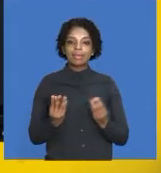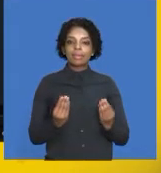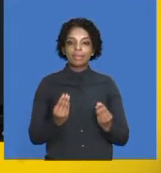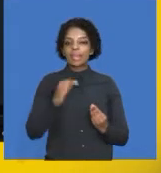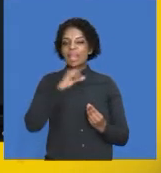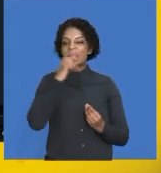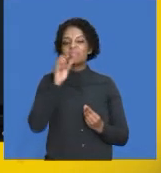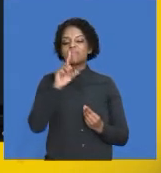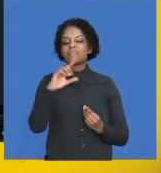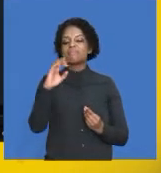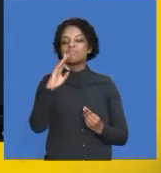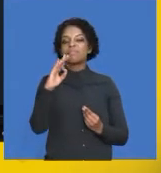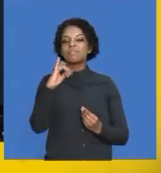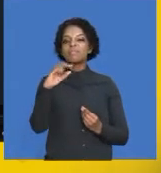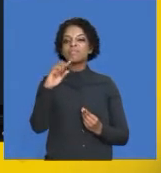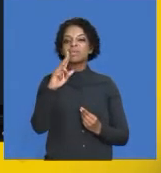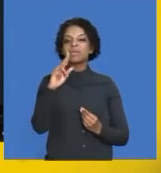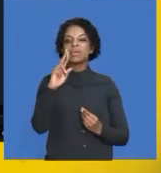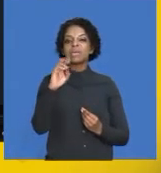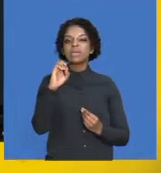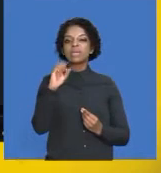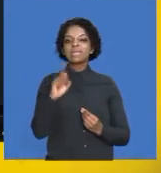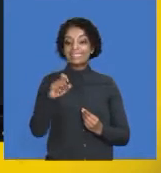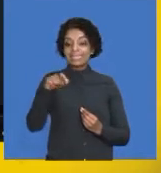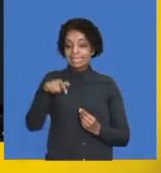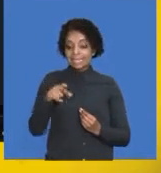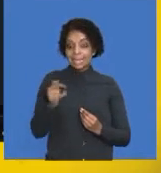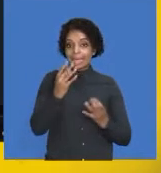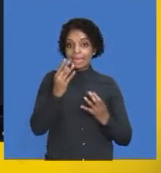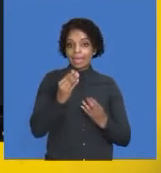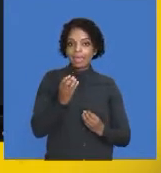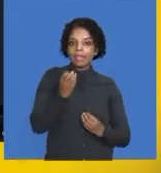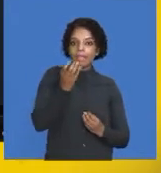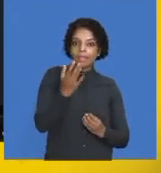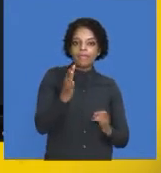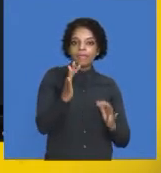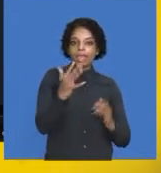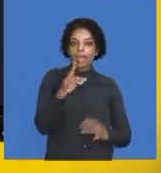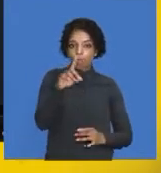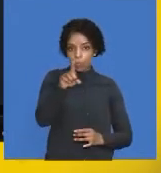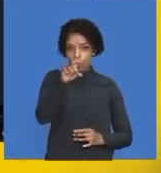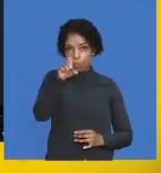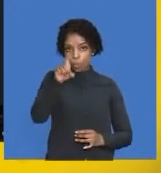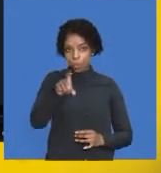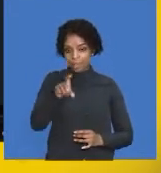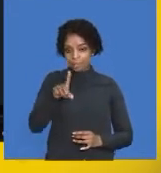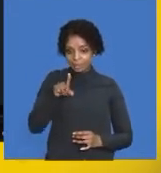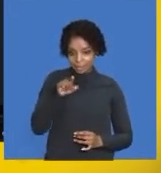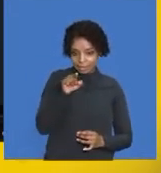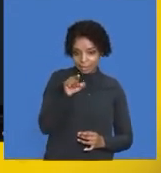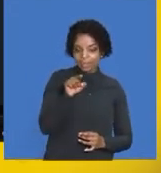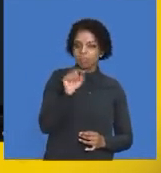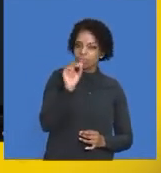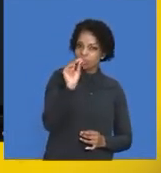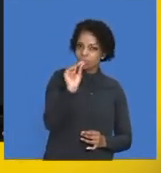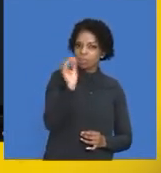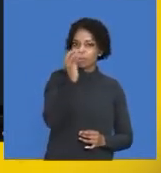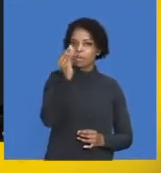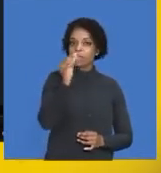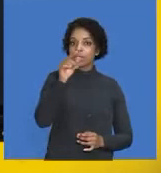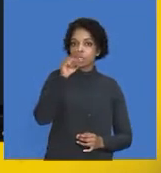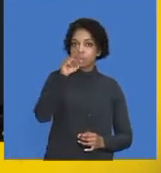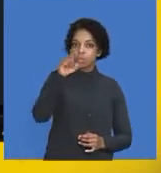to those figures, and the figures are given to you in the question. So, you have to identify the relevant figures,